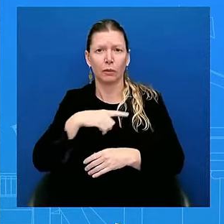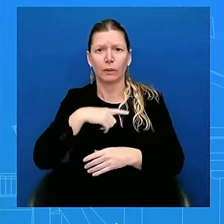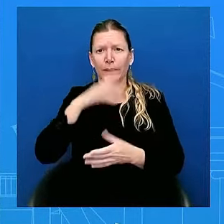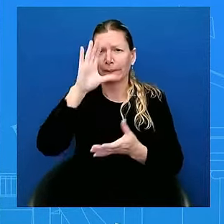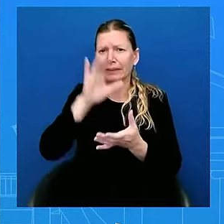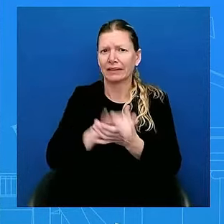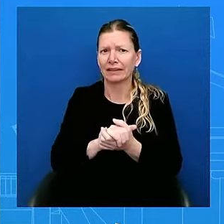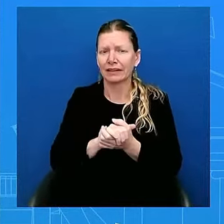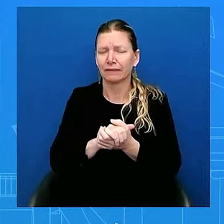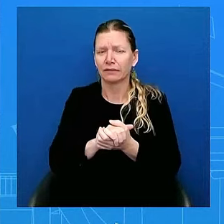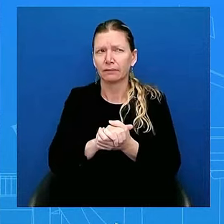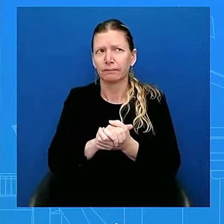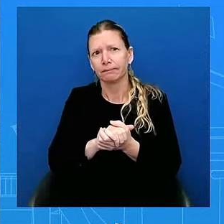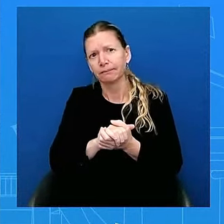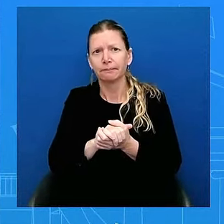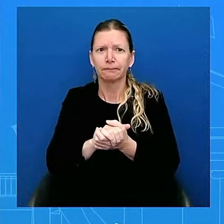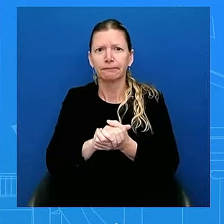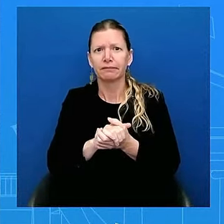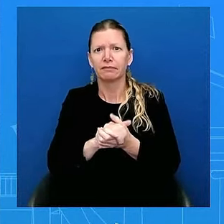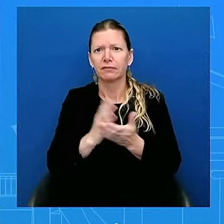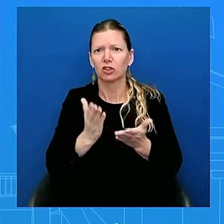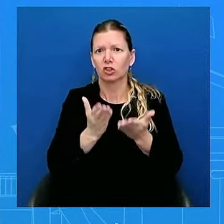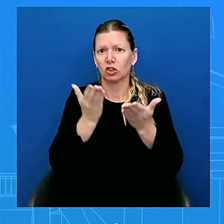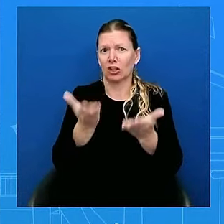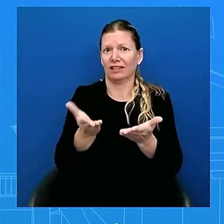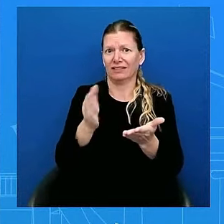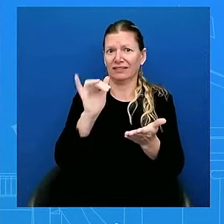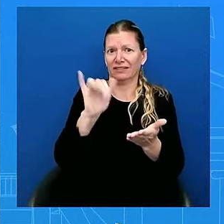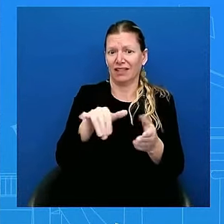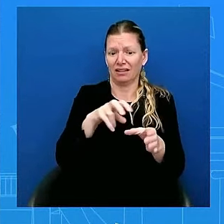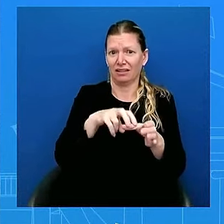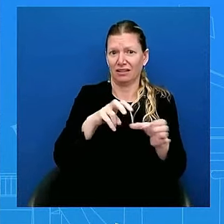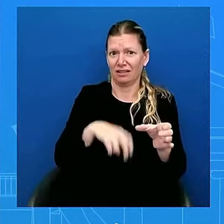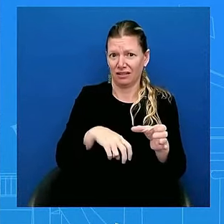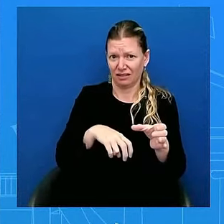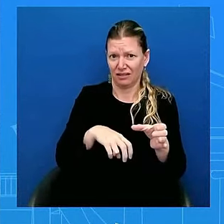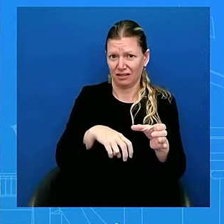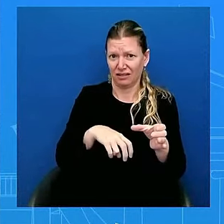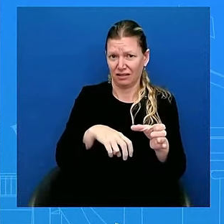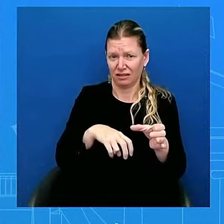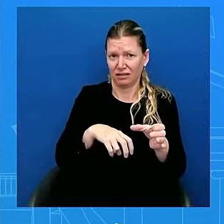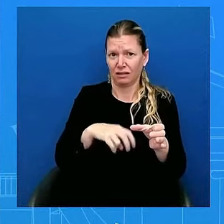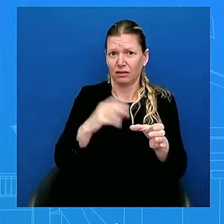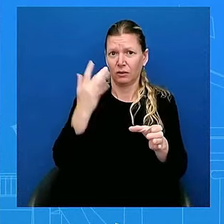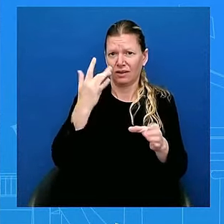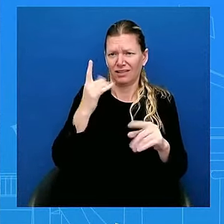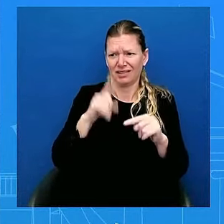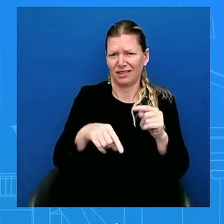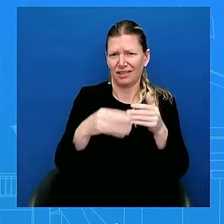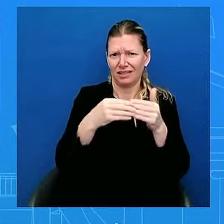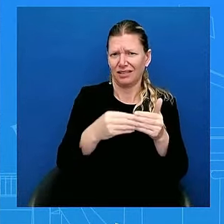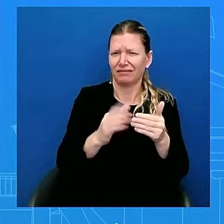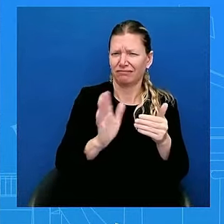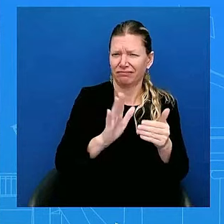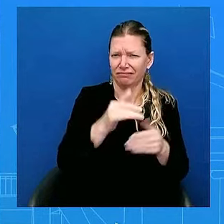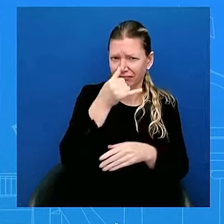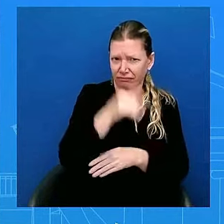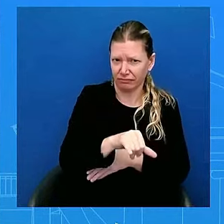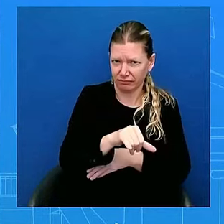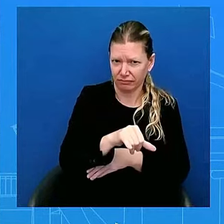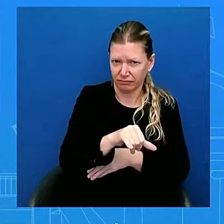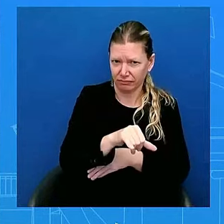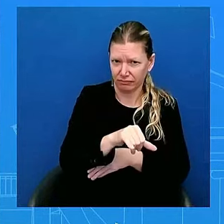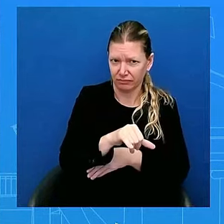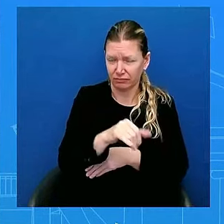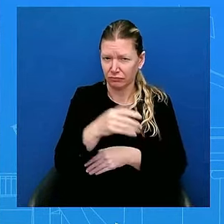ridiculous. It is not what we believe the President – I just laid out what the President has been able to do in almost four years, and it's been successful.